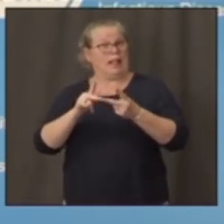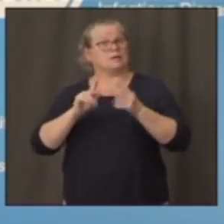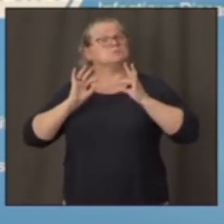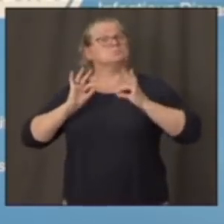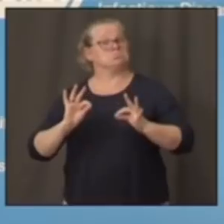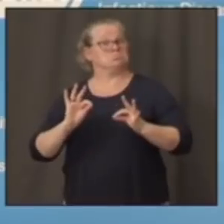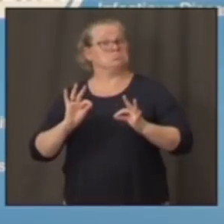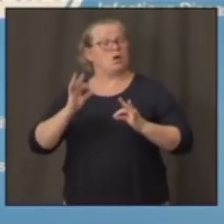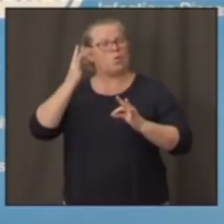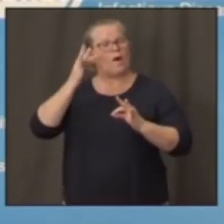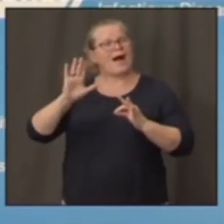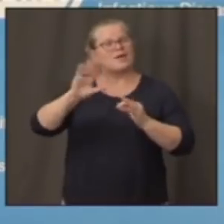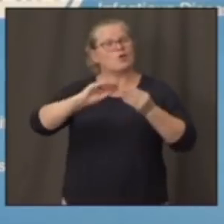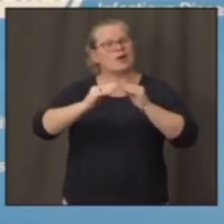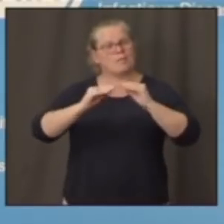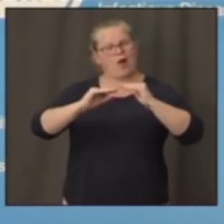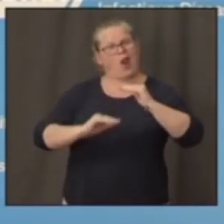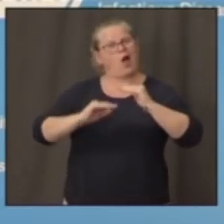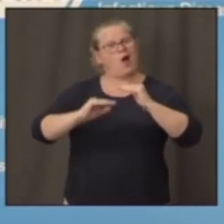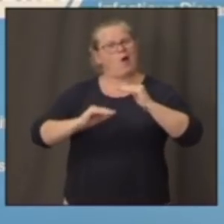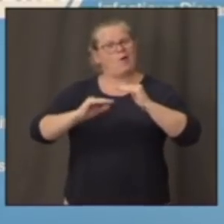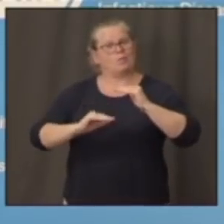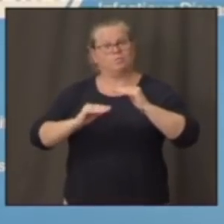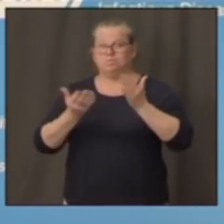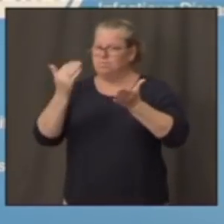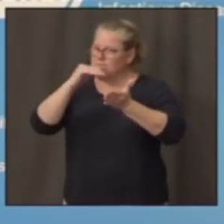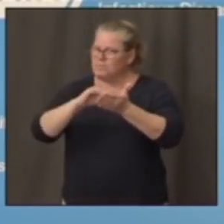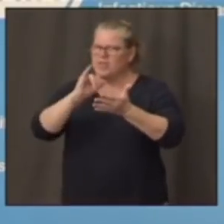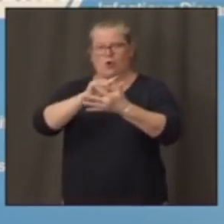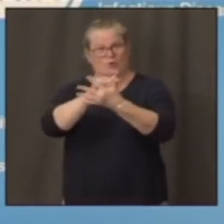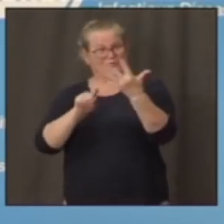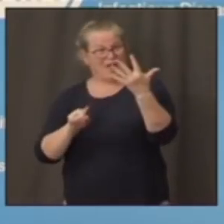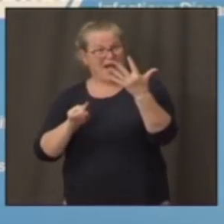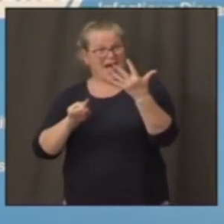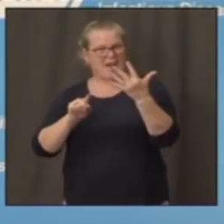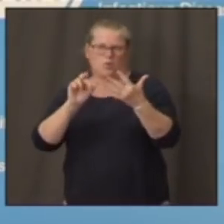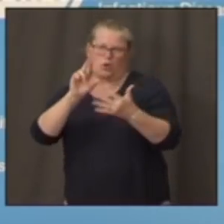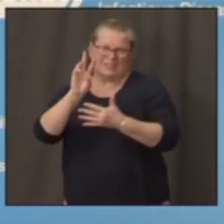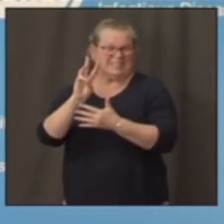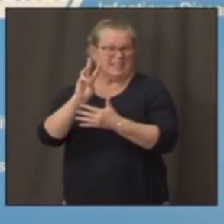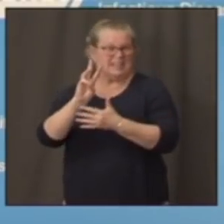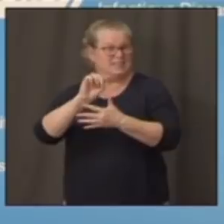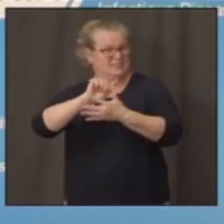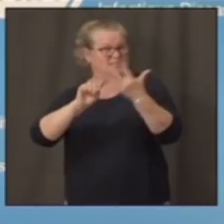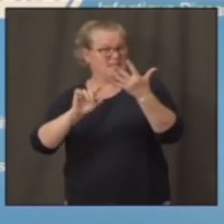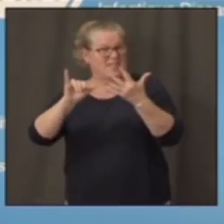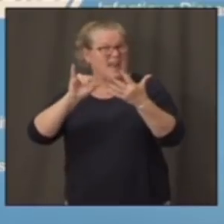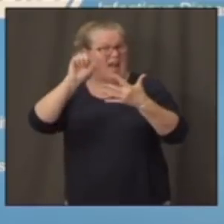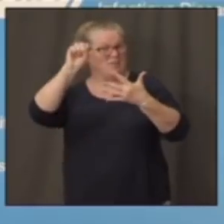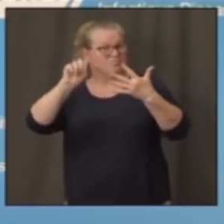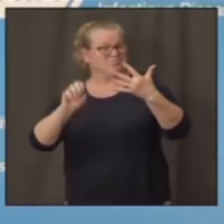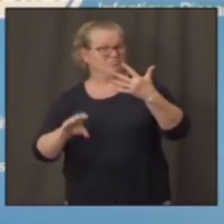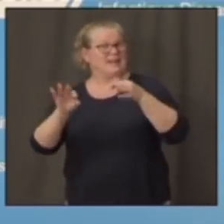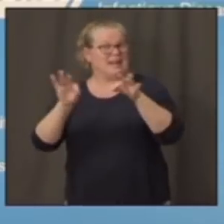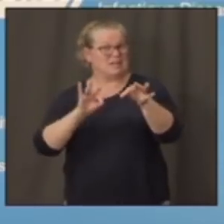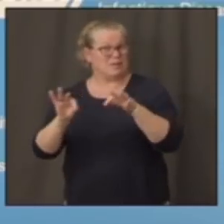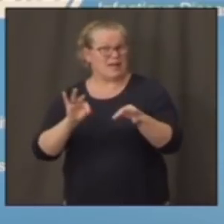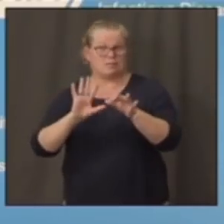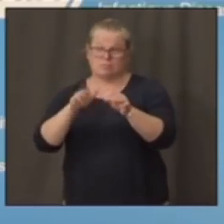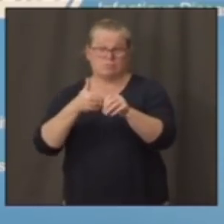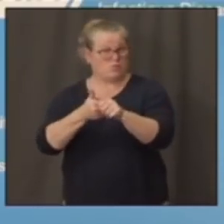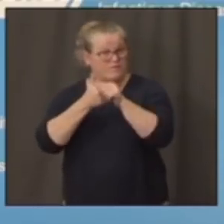mentioned, the five or six fundamental principles, and you have in place the capability of the